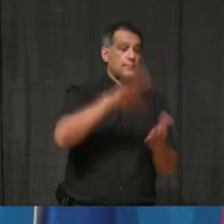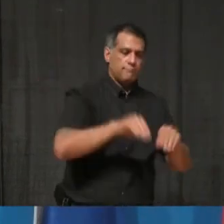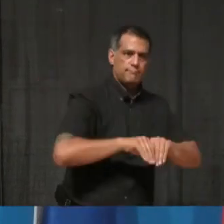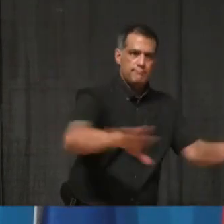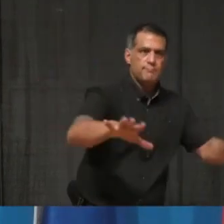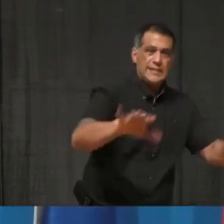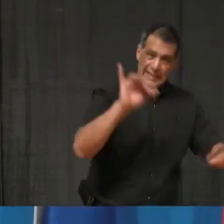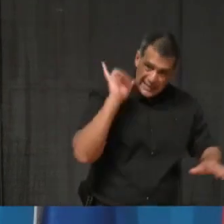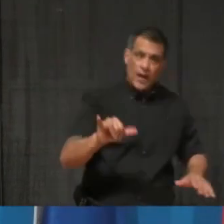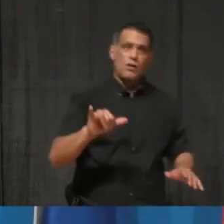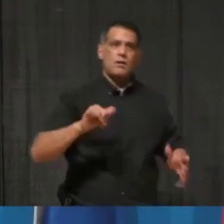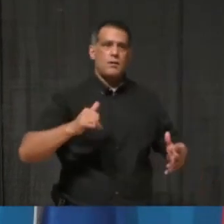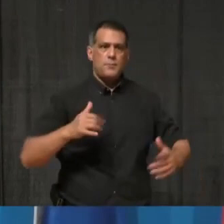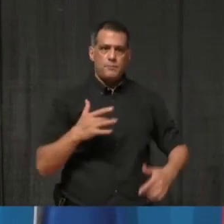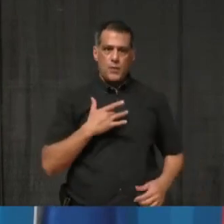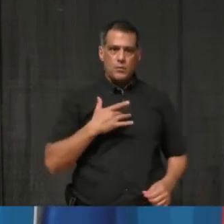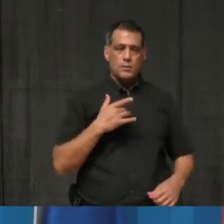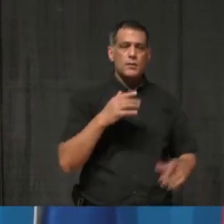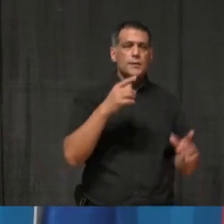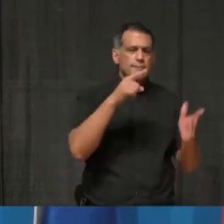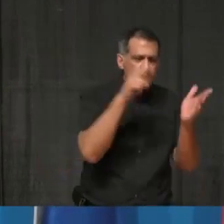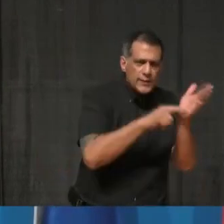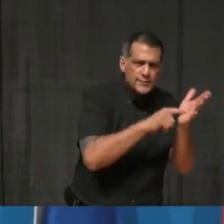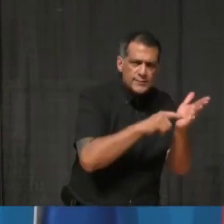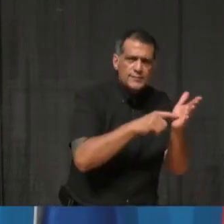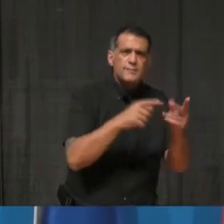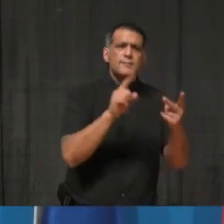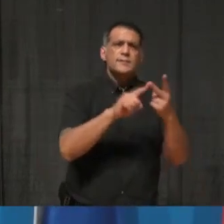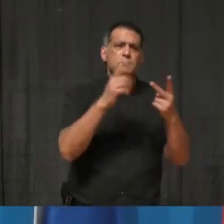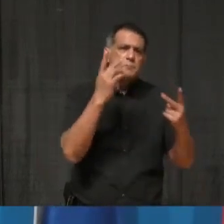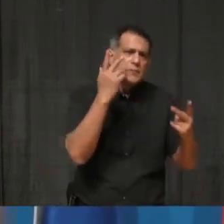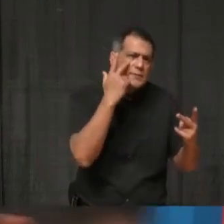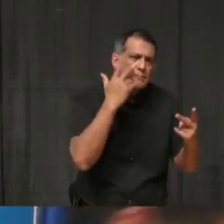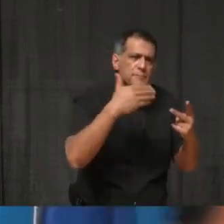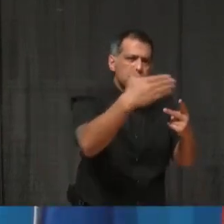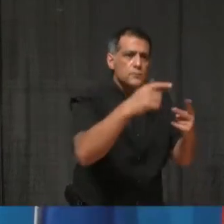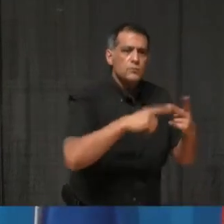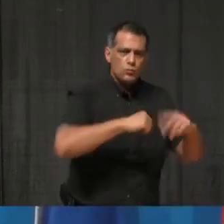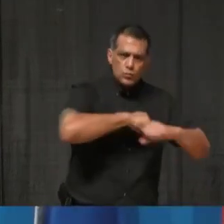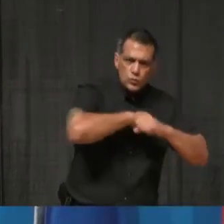identified, you know, inspections, investigations, protections. Thank you very much.